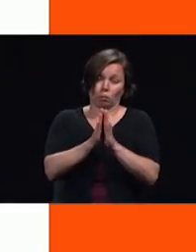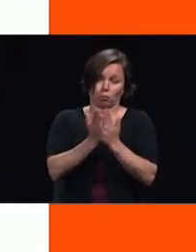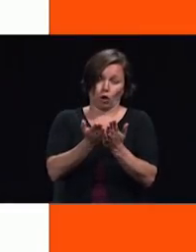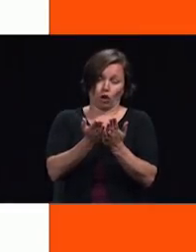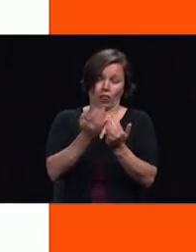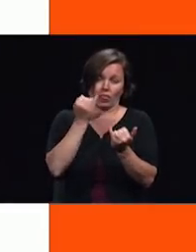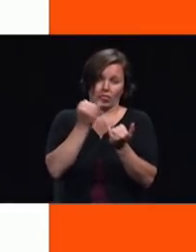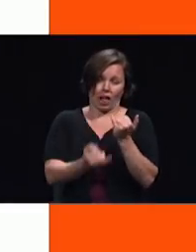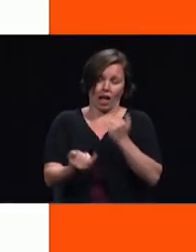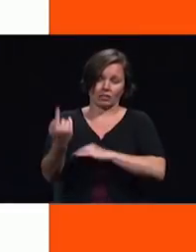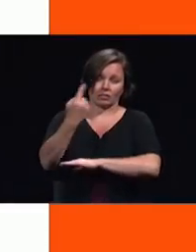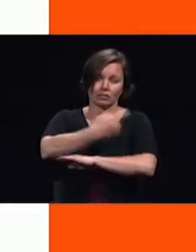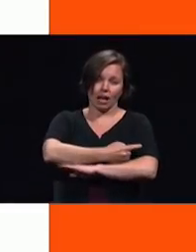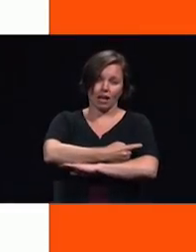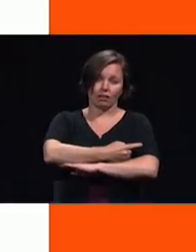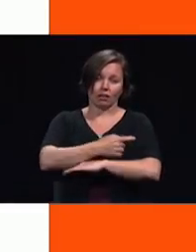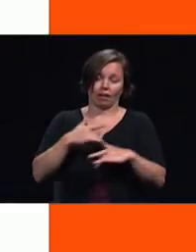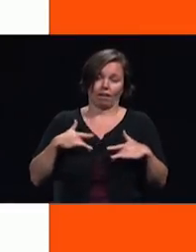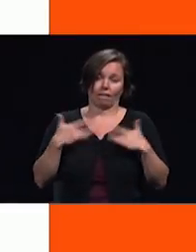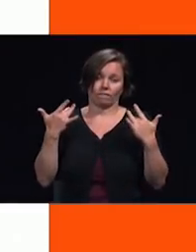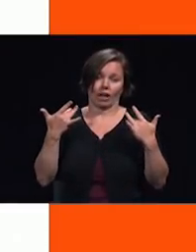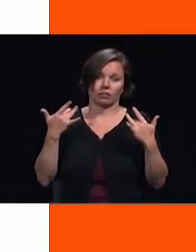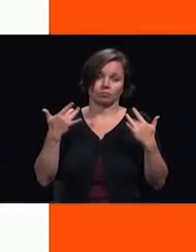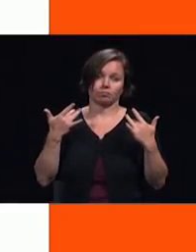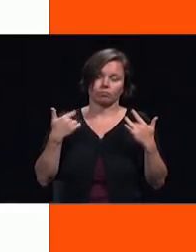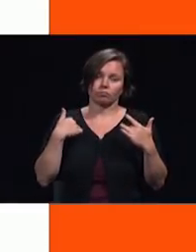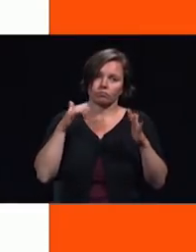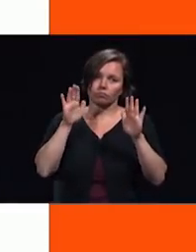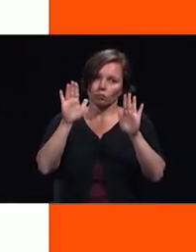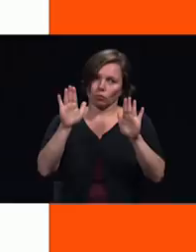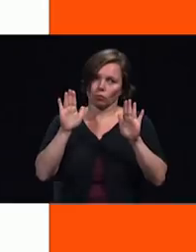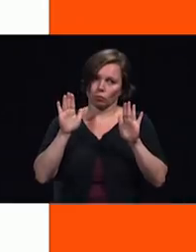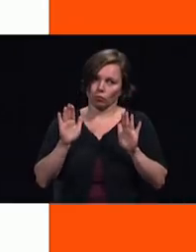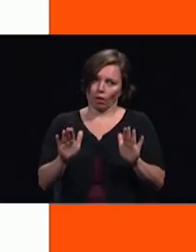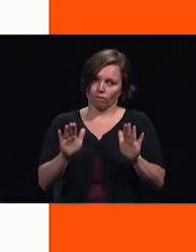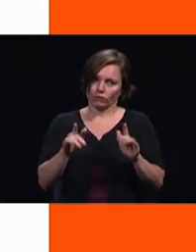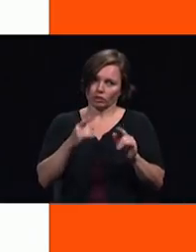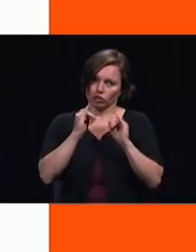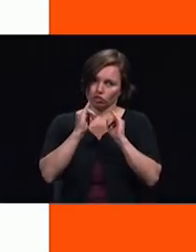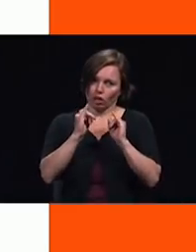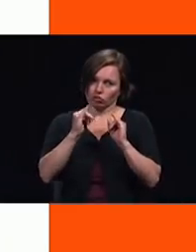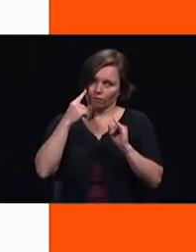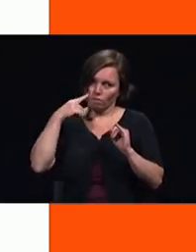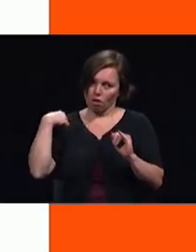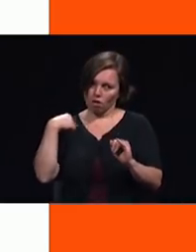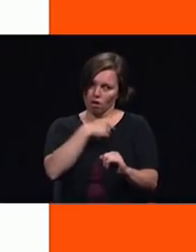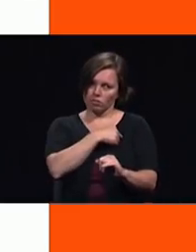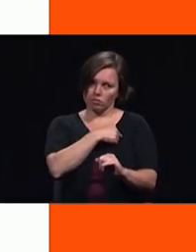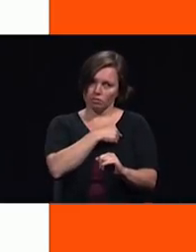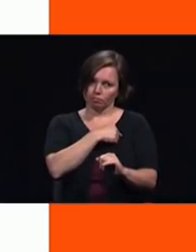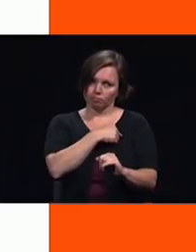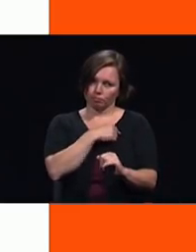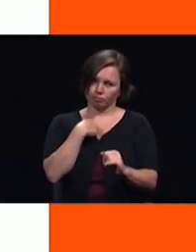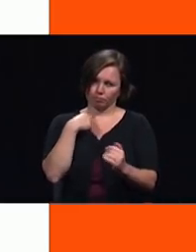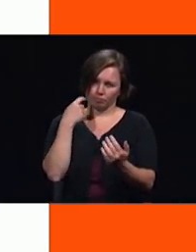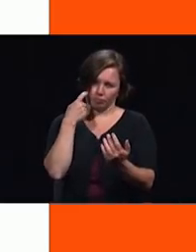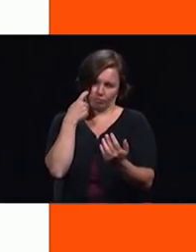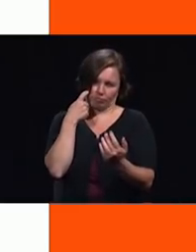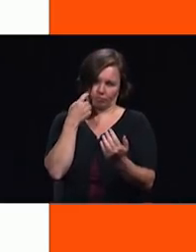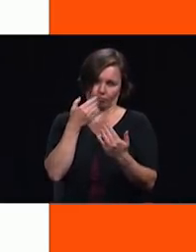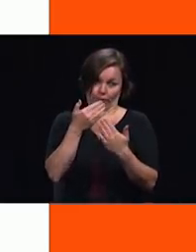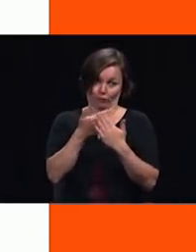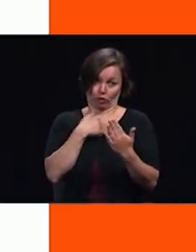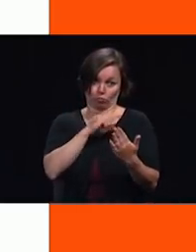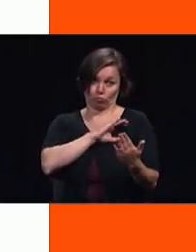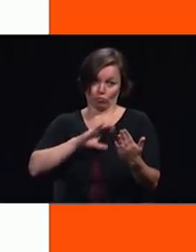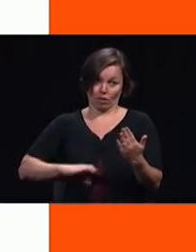instruction for us regarding the time in which we are living the time just before Christ's return I encourage you to read this wonderful